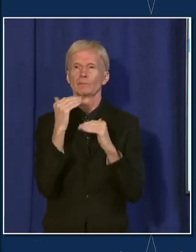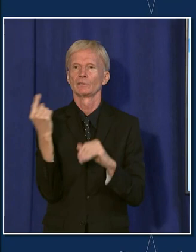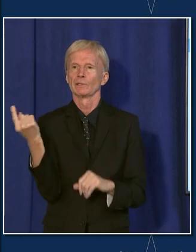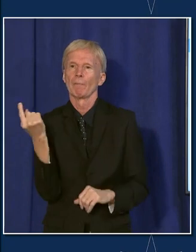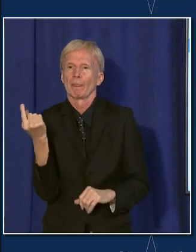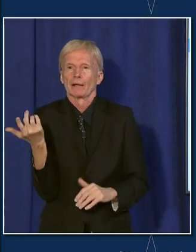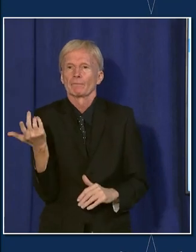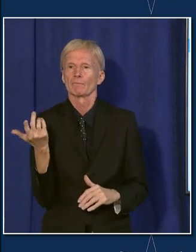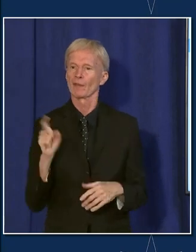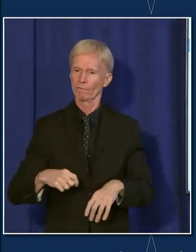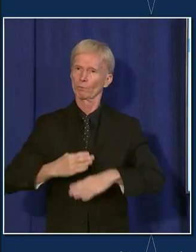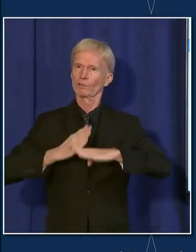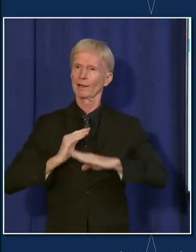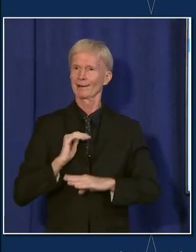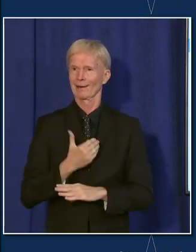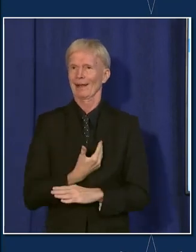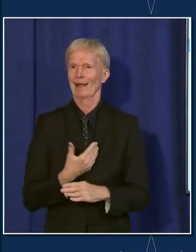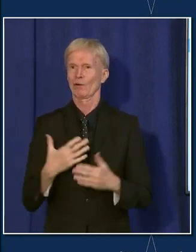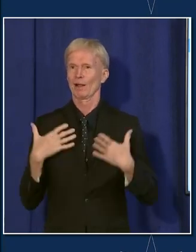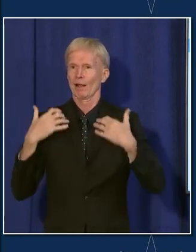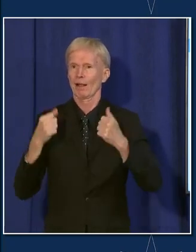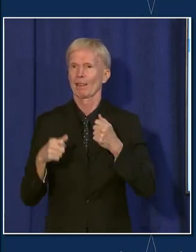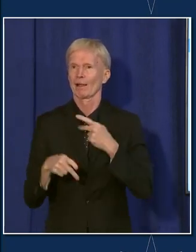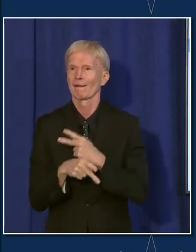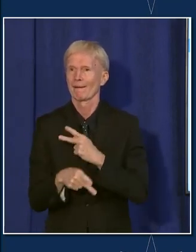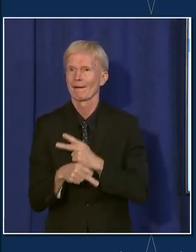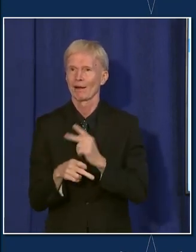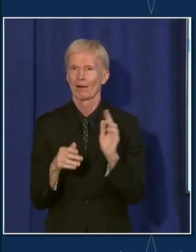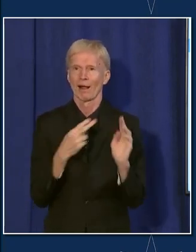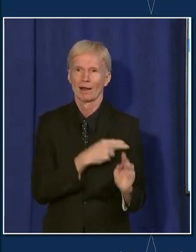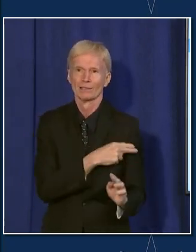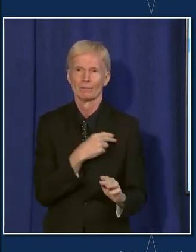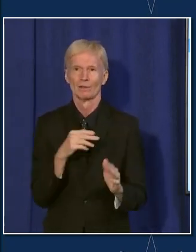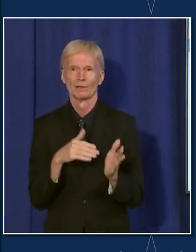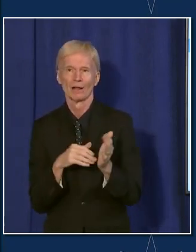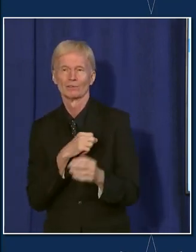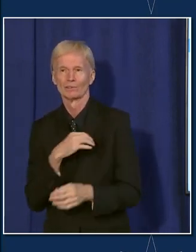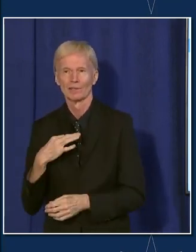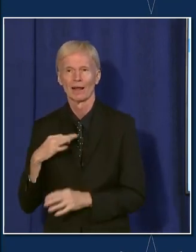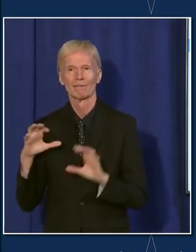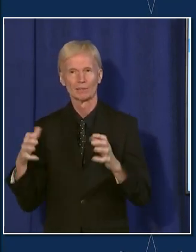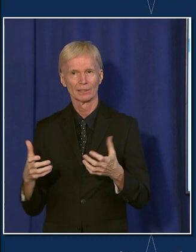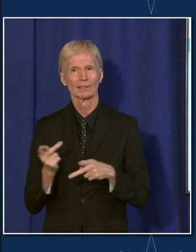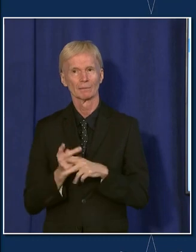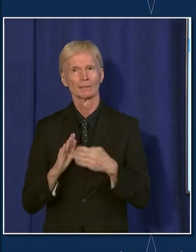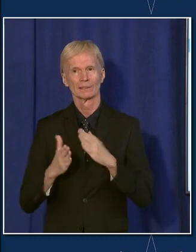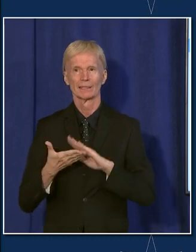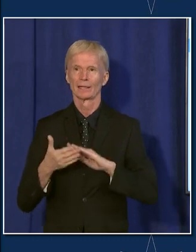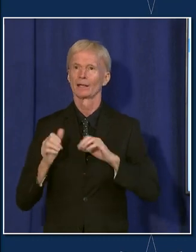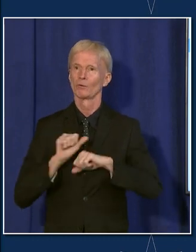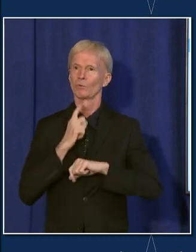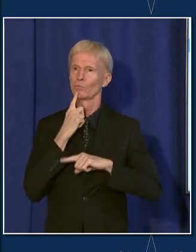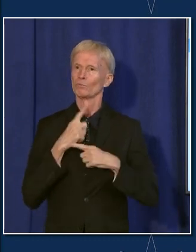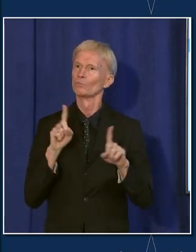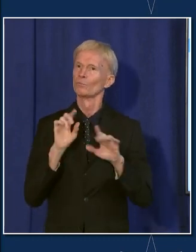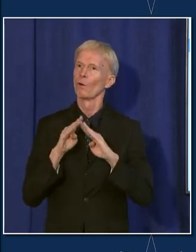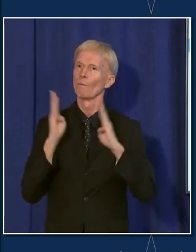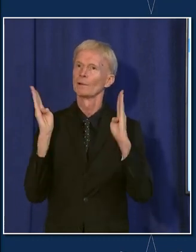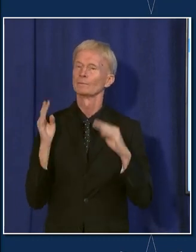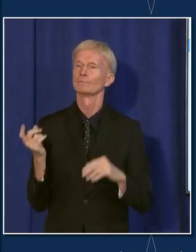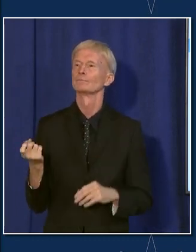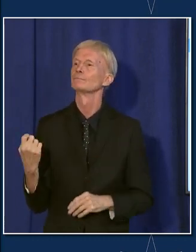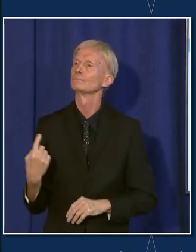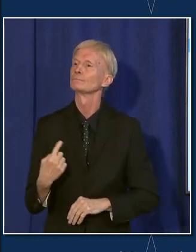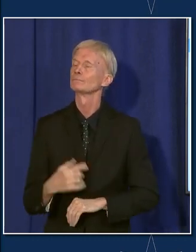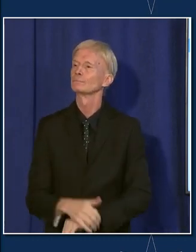we've got to make sure we protect our health care system. And we've got to keep working on getting people vaccinated. Dr. Darwadi, here again, I know that this is